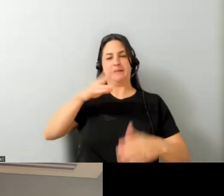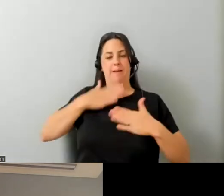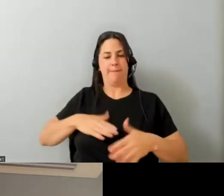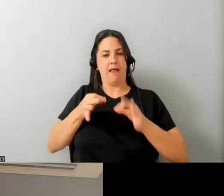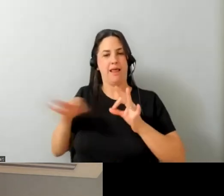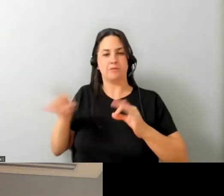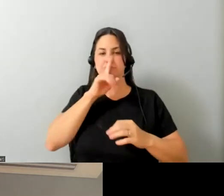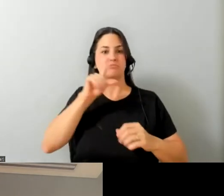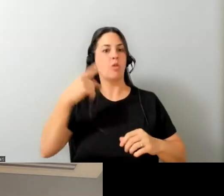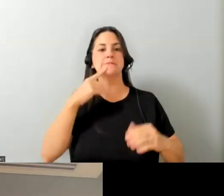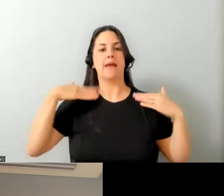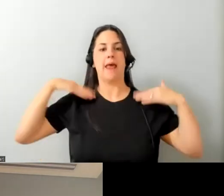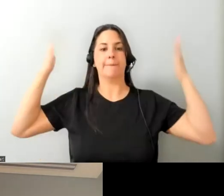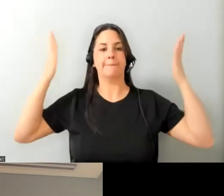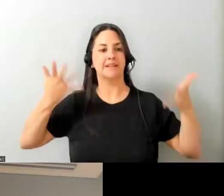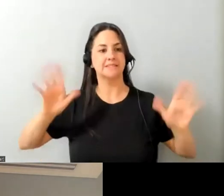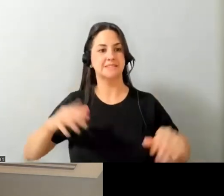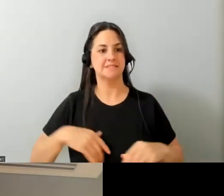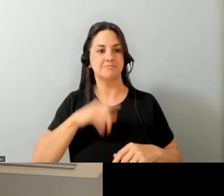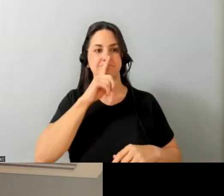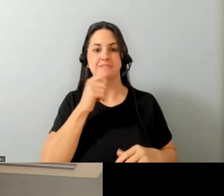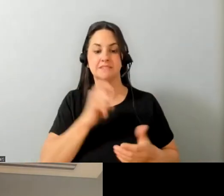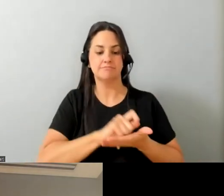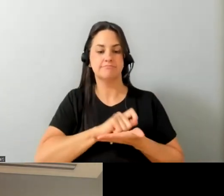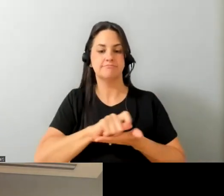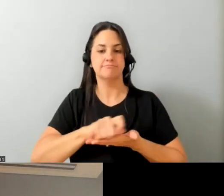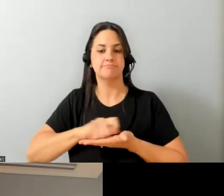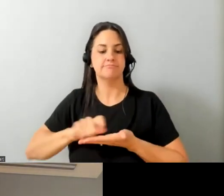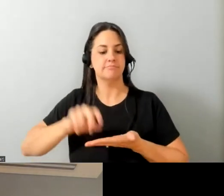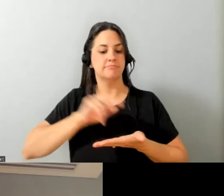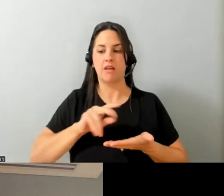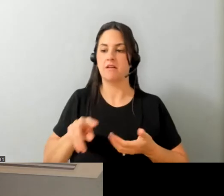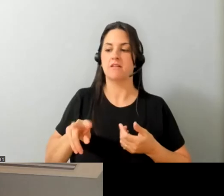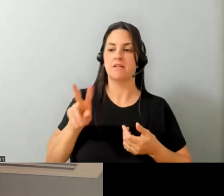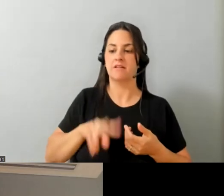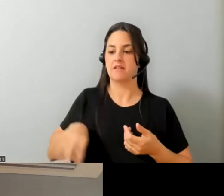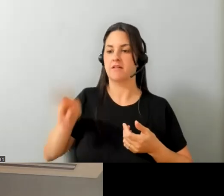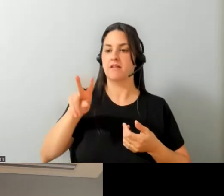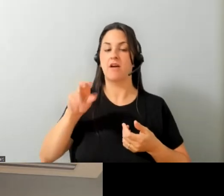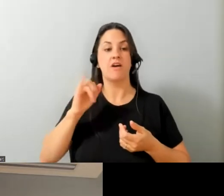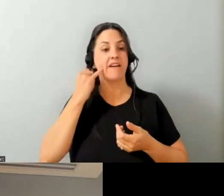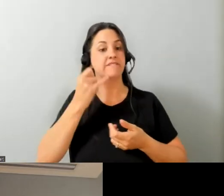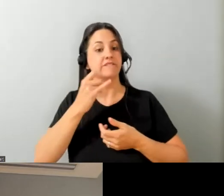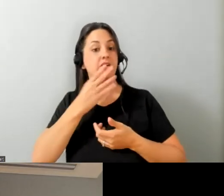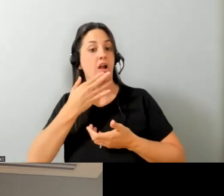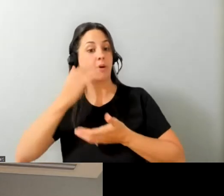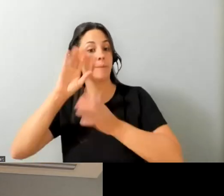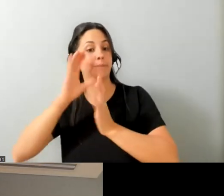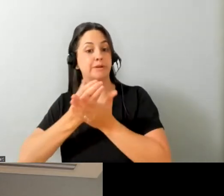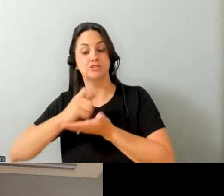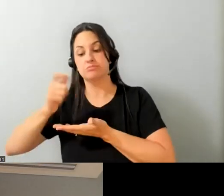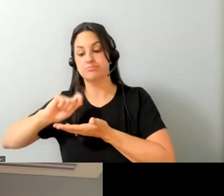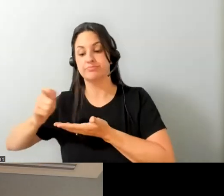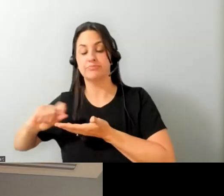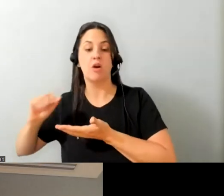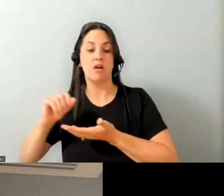see their head up right they're not seeing how many notes they're taking or you know if they're actually doodling on their pad in front of them because they're